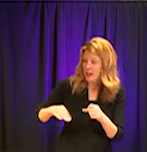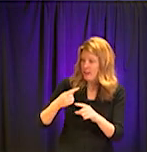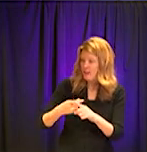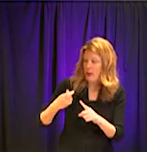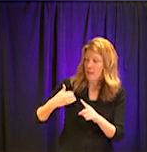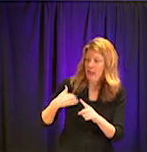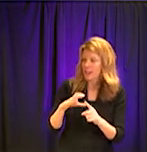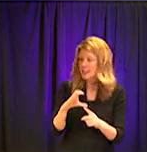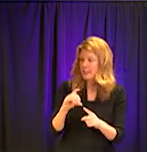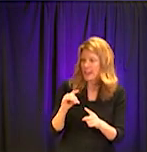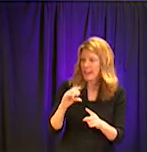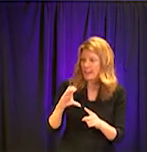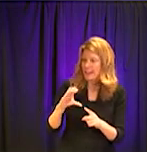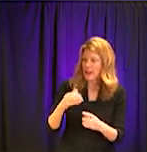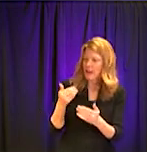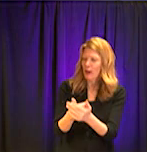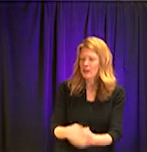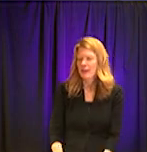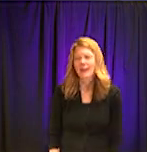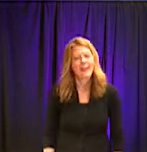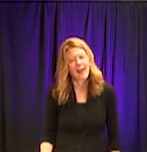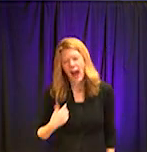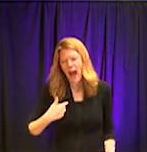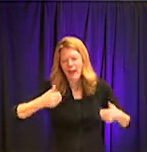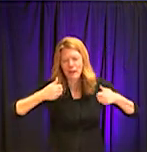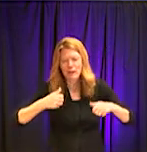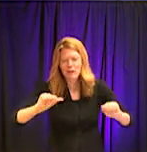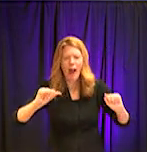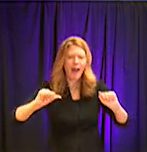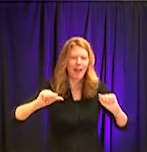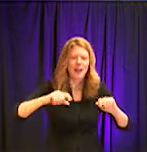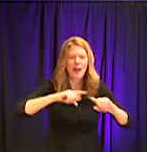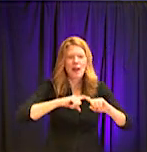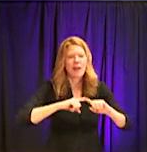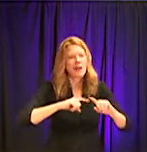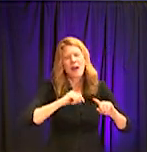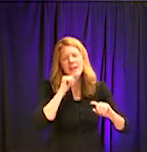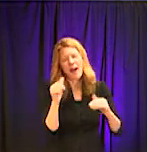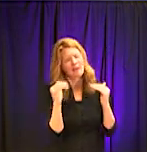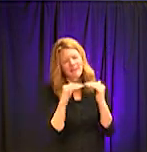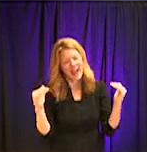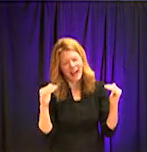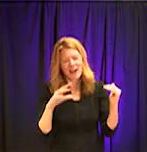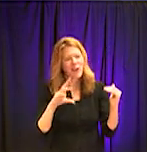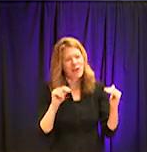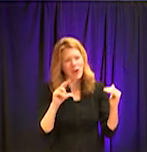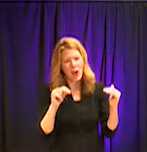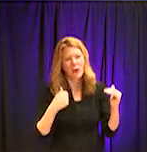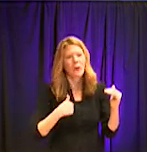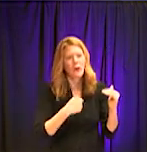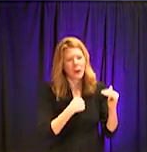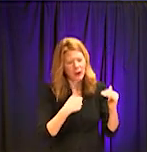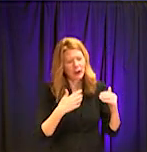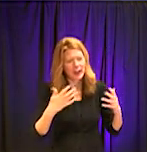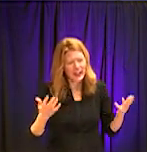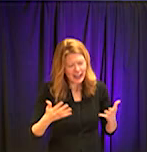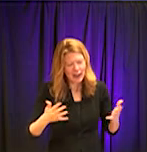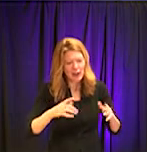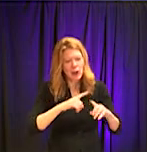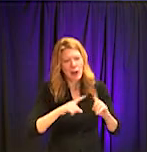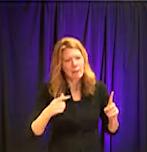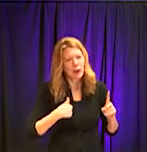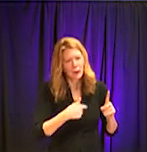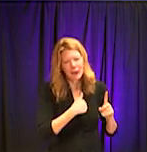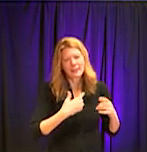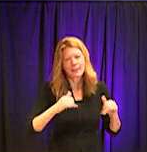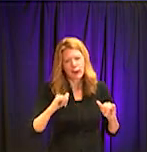this crisis? I have tried. No, um, and it, and it wouldn't be fair, but no, we, we are in the same queue as everyone else. And that was part of